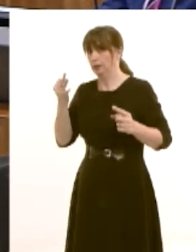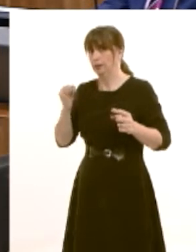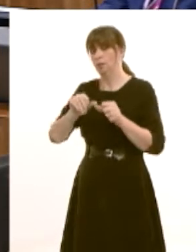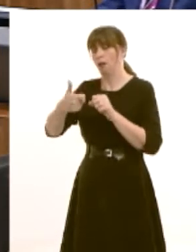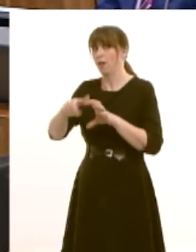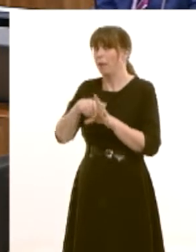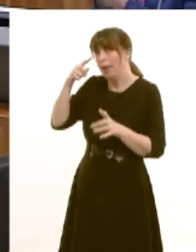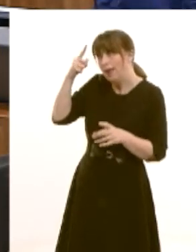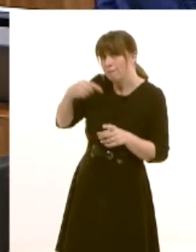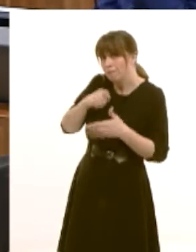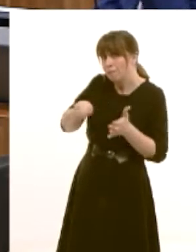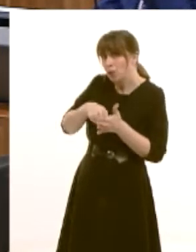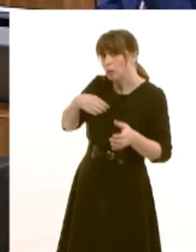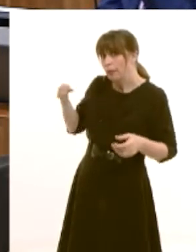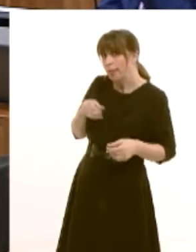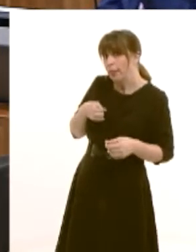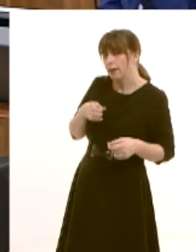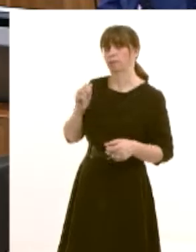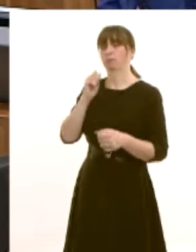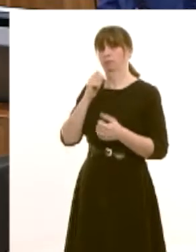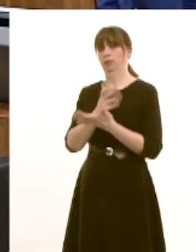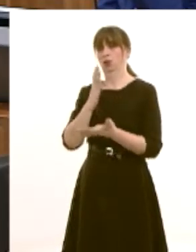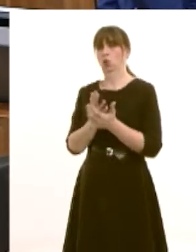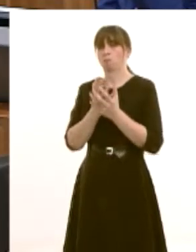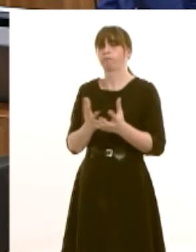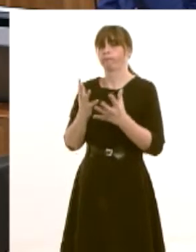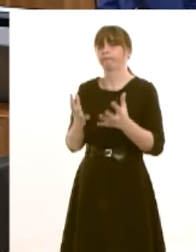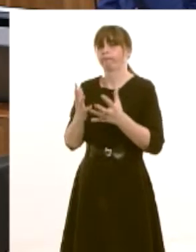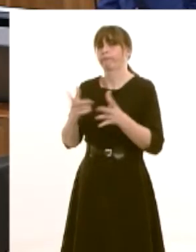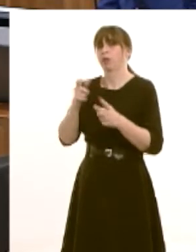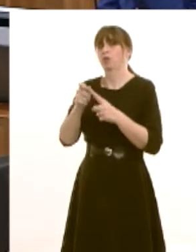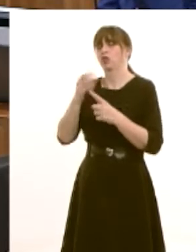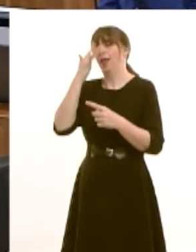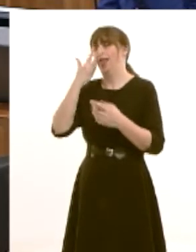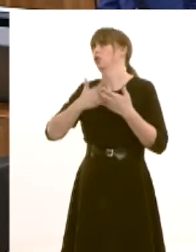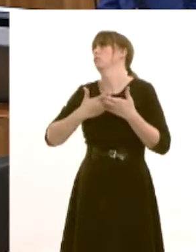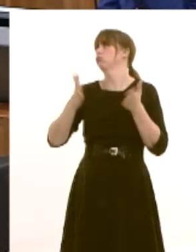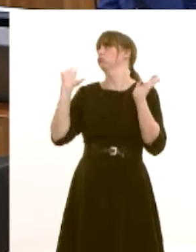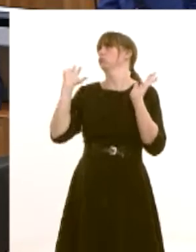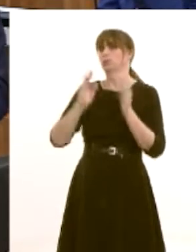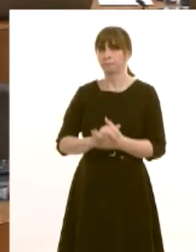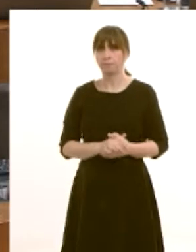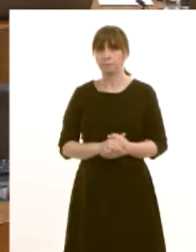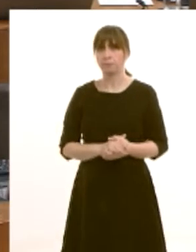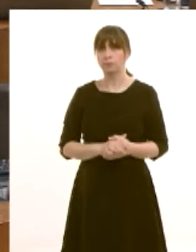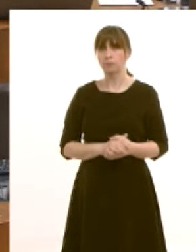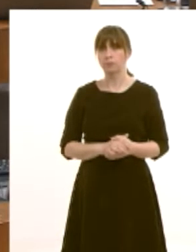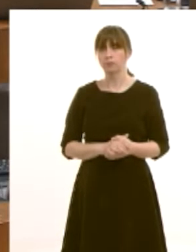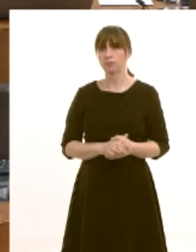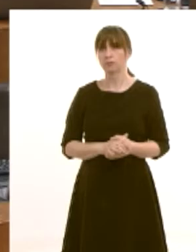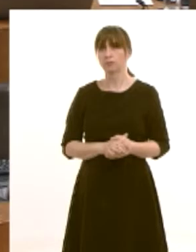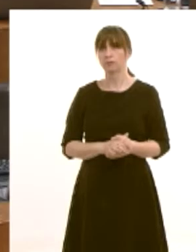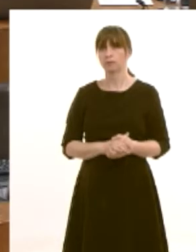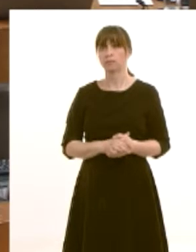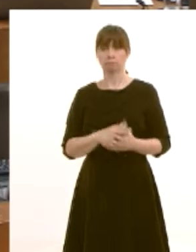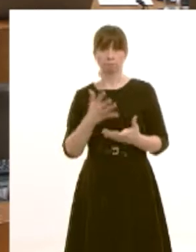if we're given the opportunity to ensure that the that we create more apprenticeships for people of all ages apprenticeship week is an appropriate time to highlight